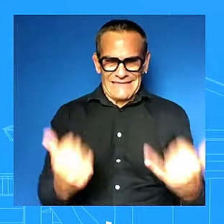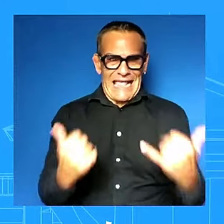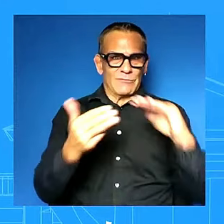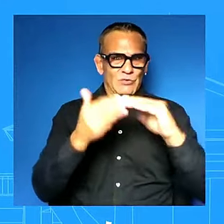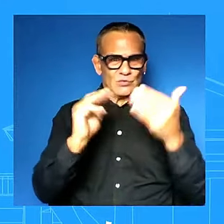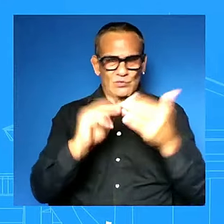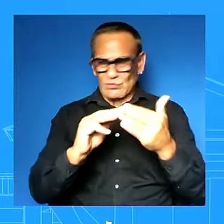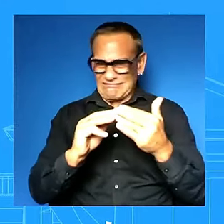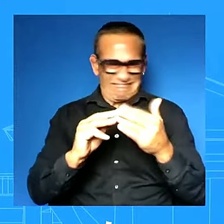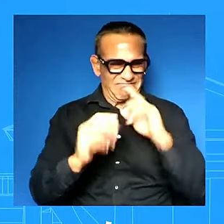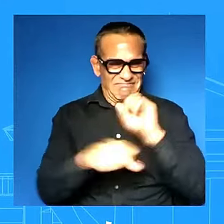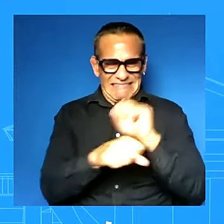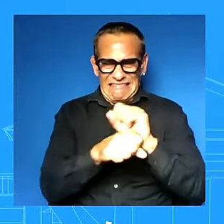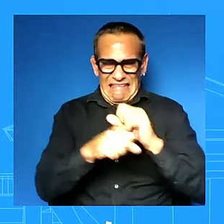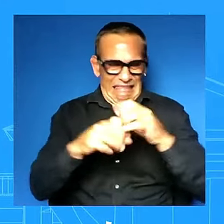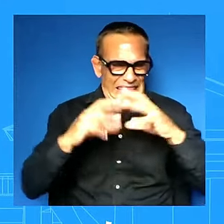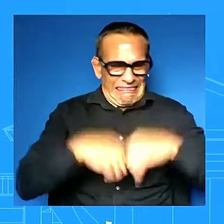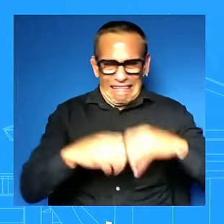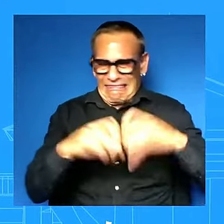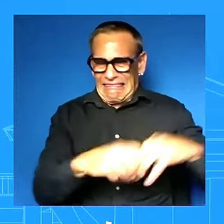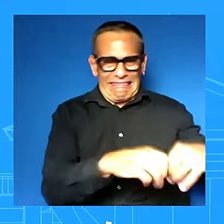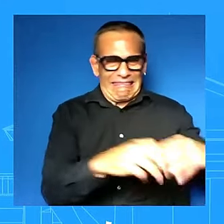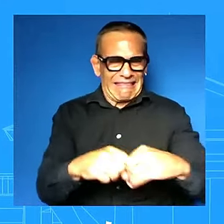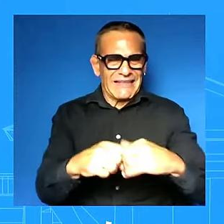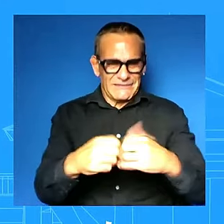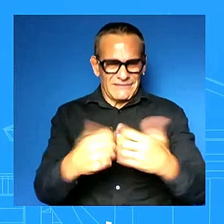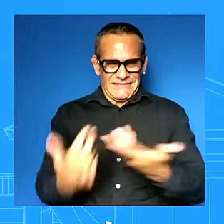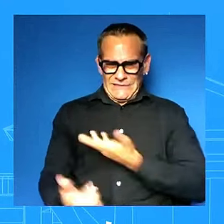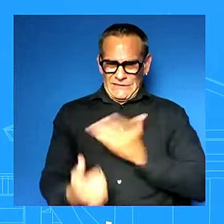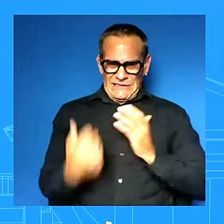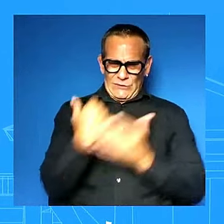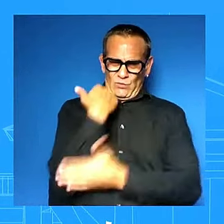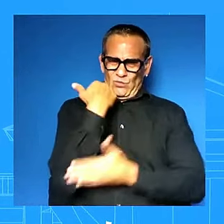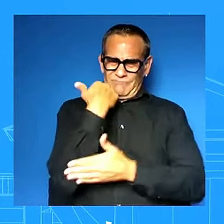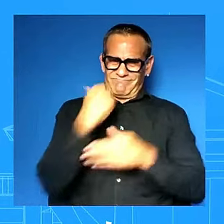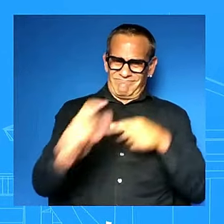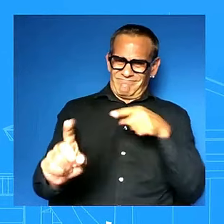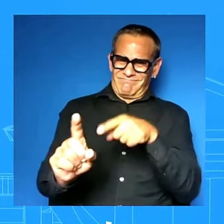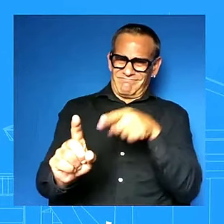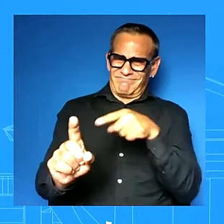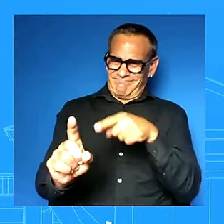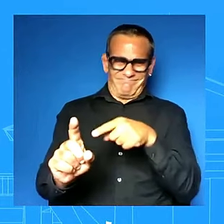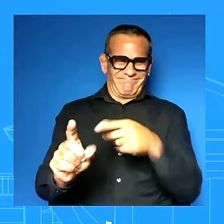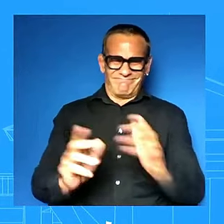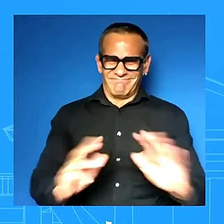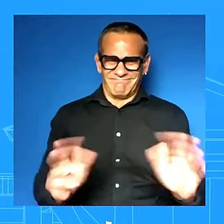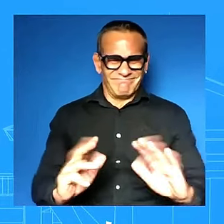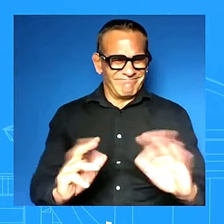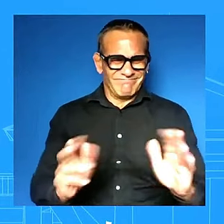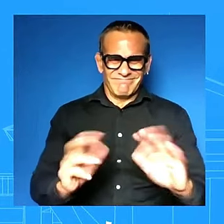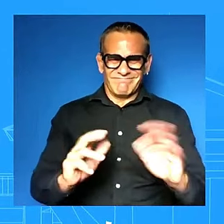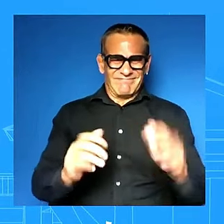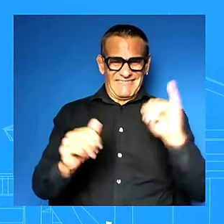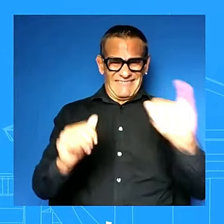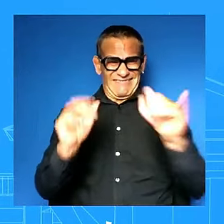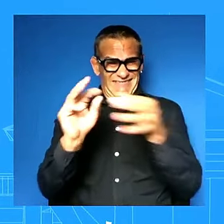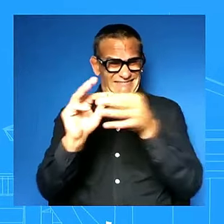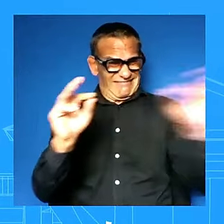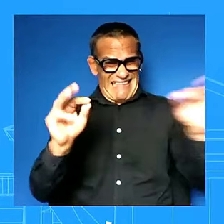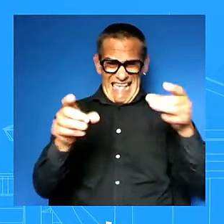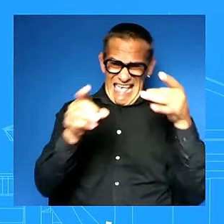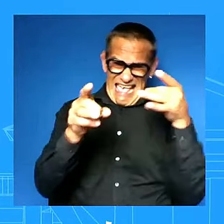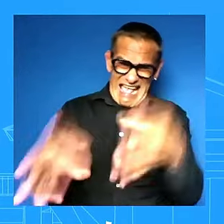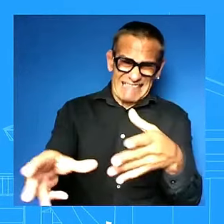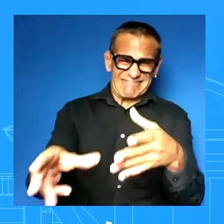country deserves more than that so there is a concern anytime you see this type of rhetoric this hateful rhetoric these types of